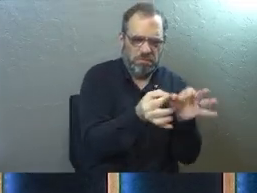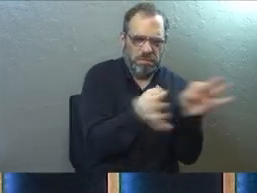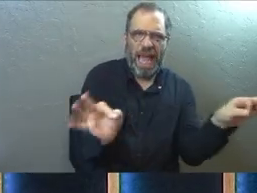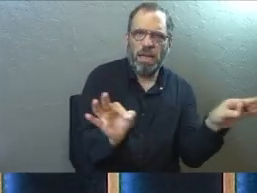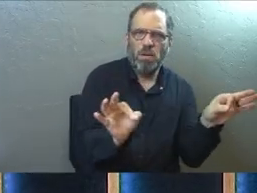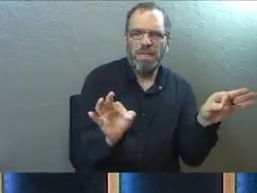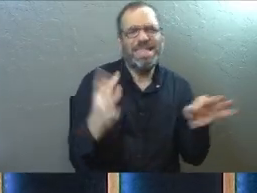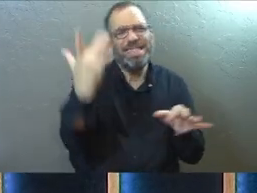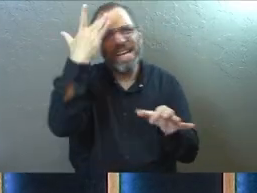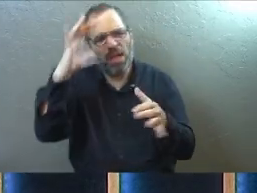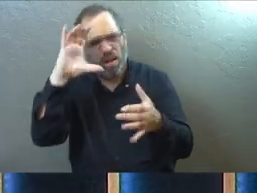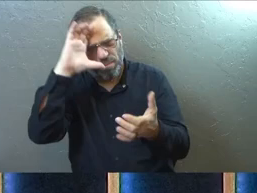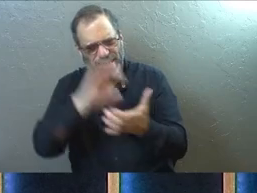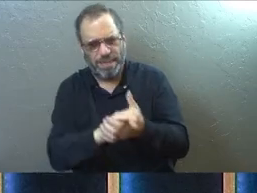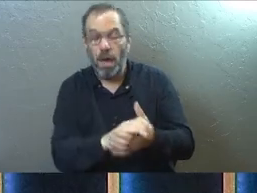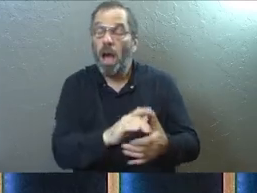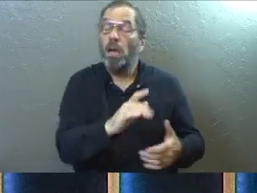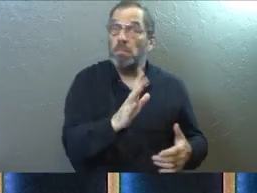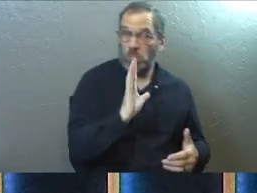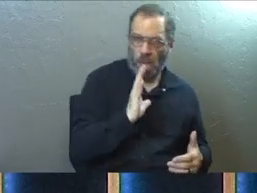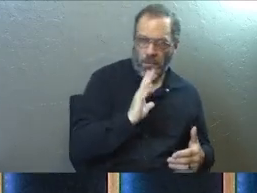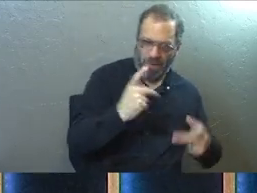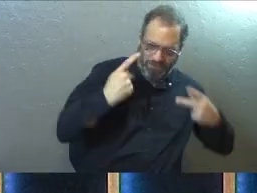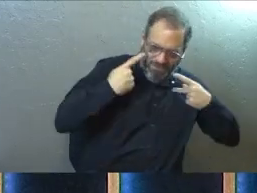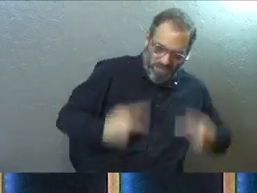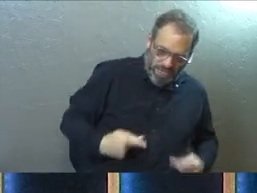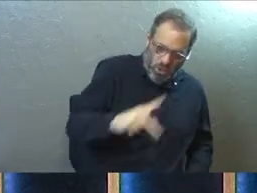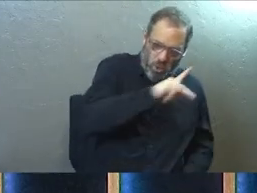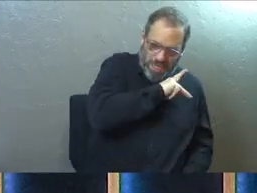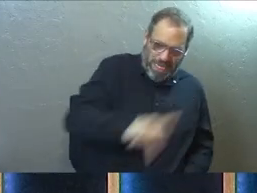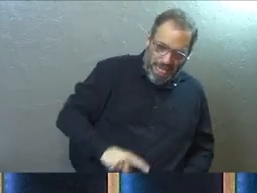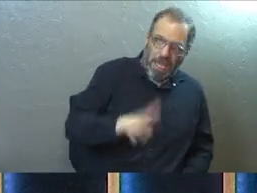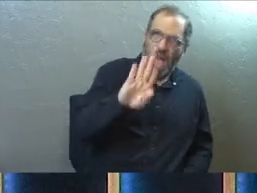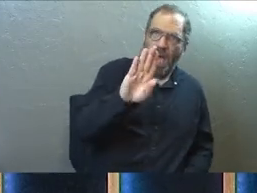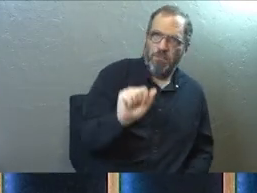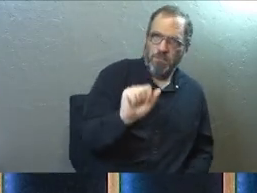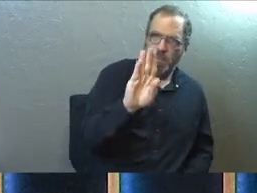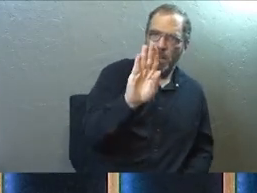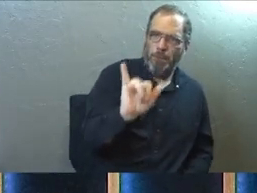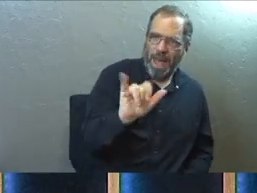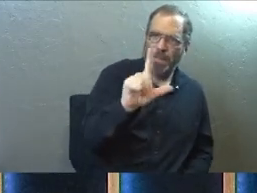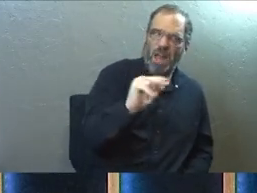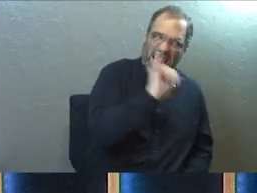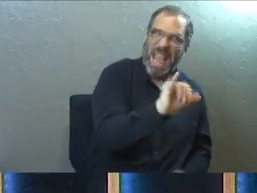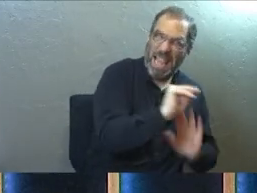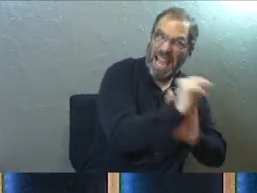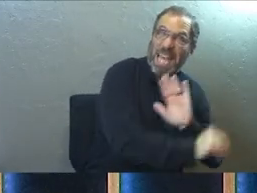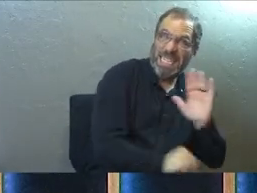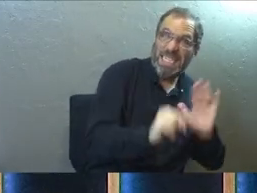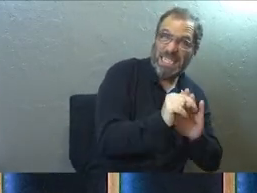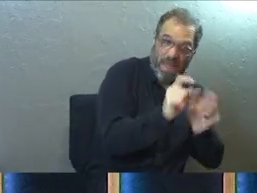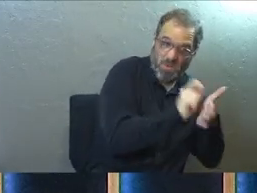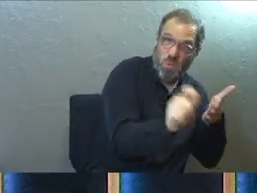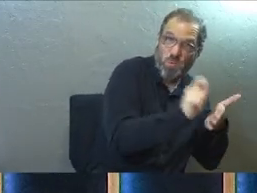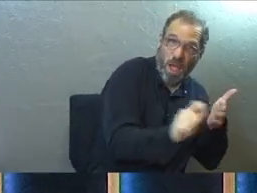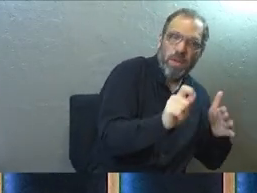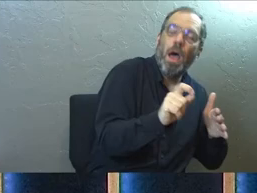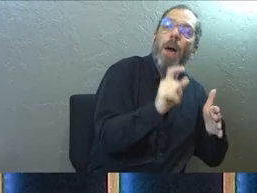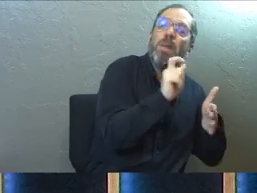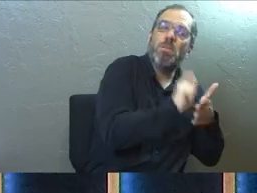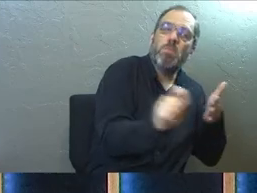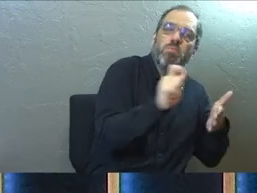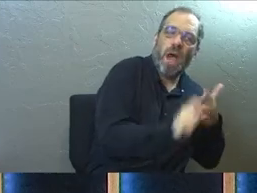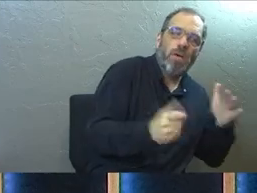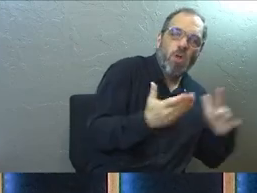that scholars believe. He's not just talking about the physical king of Babylon that existed at the day and age of that prophet, but that the